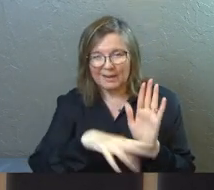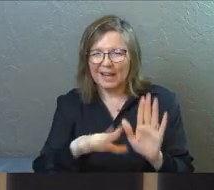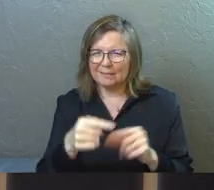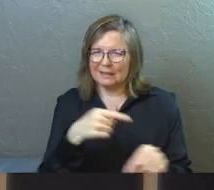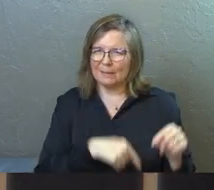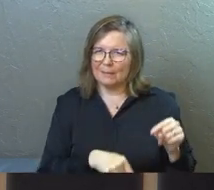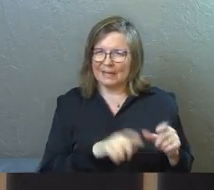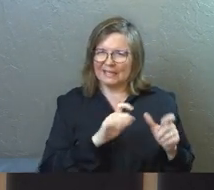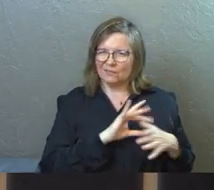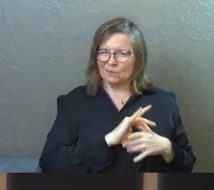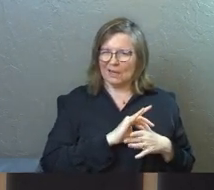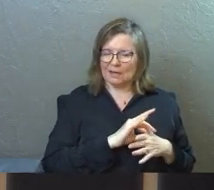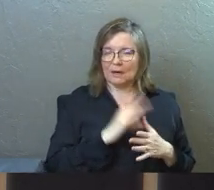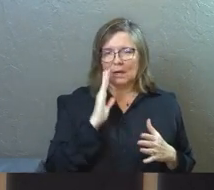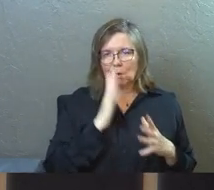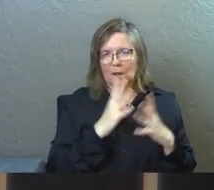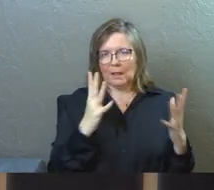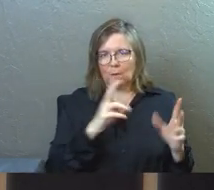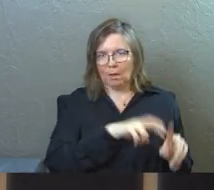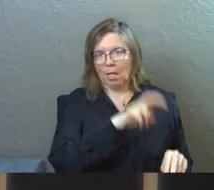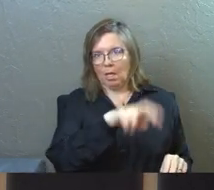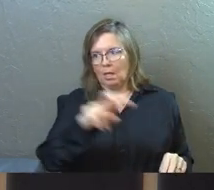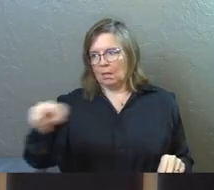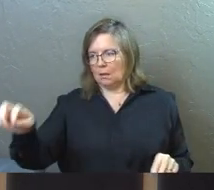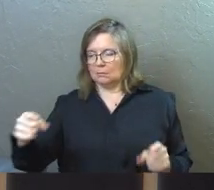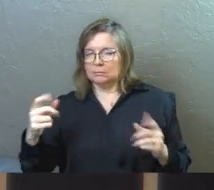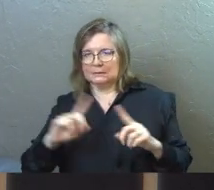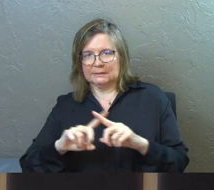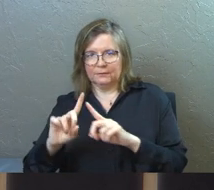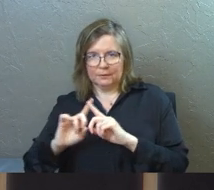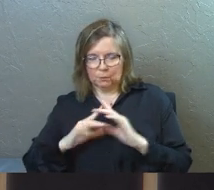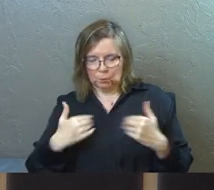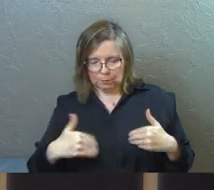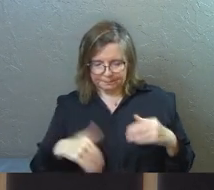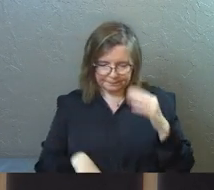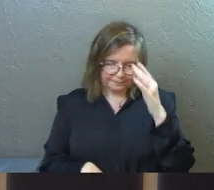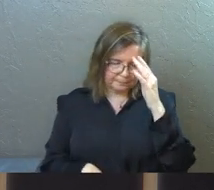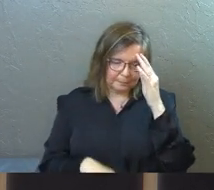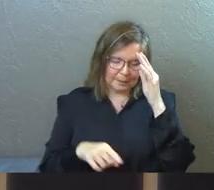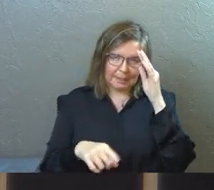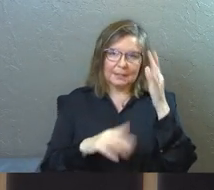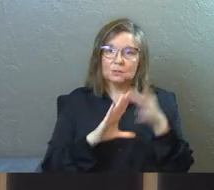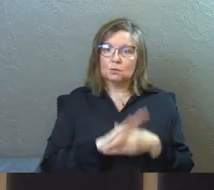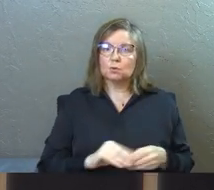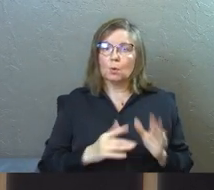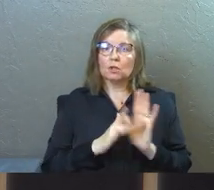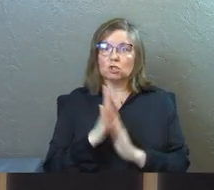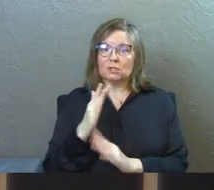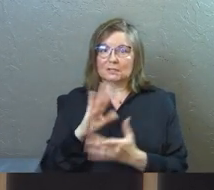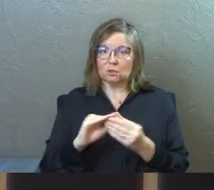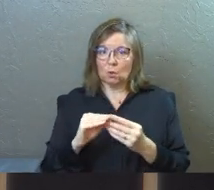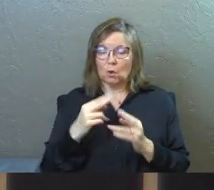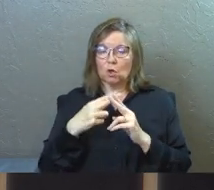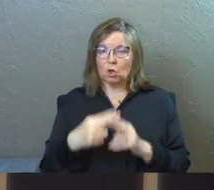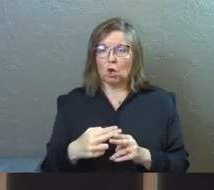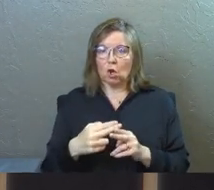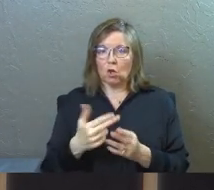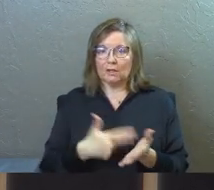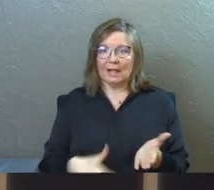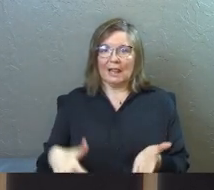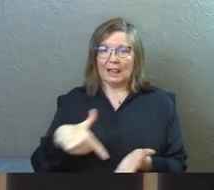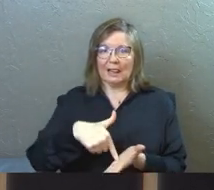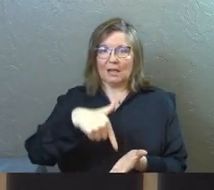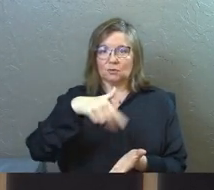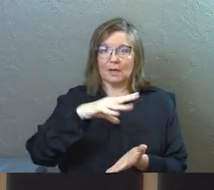give you some context to this one. I know this is a lot. We're jumping around a lot. This is a parable that Jesus told. It's called Lazarus and the rich